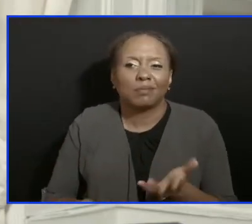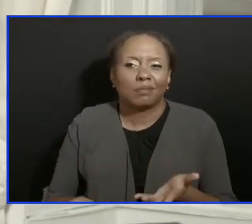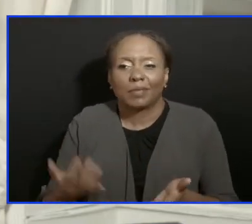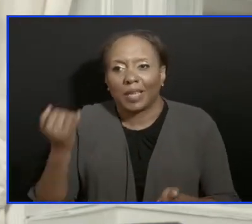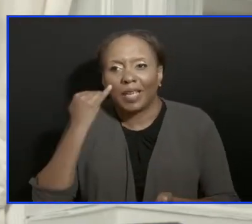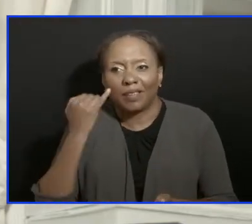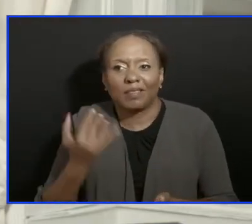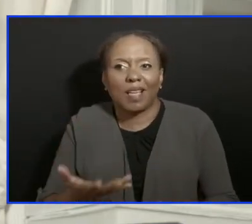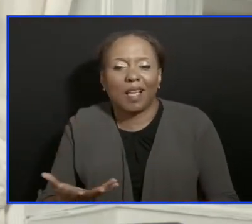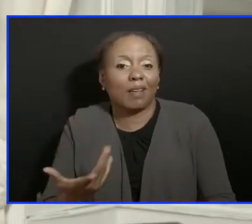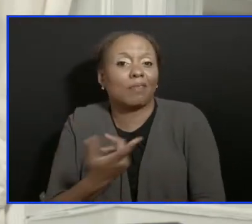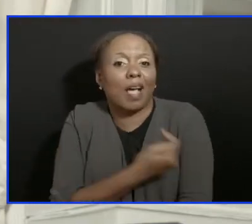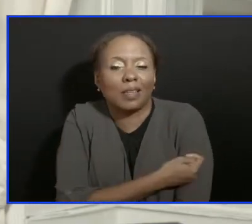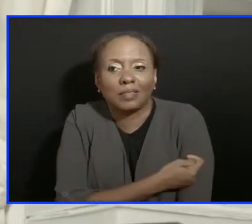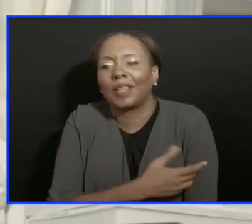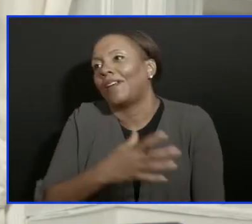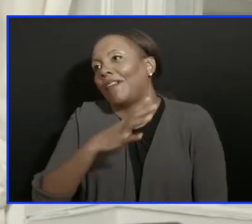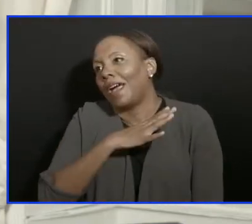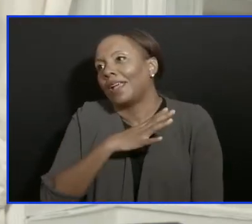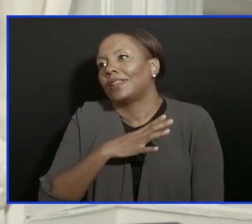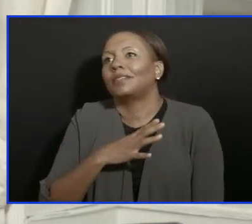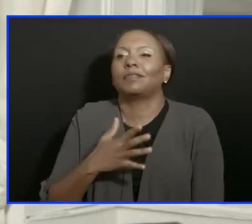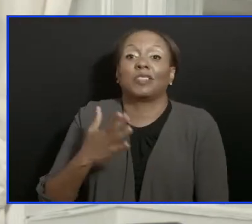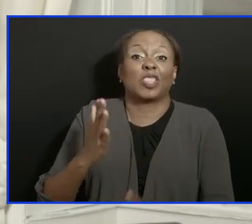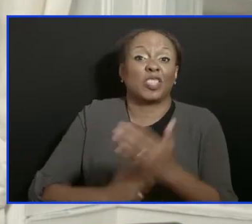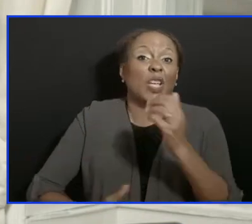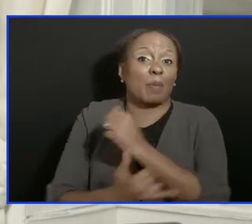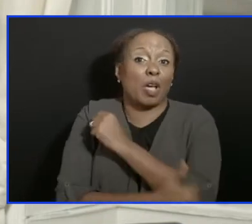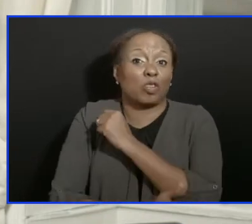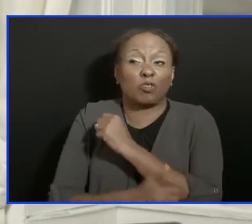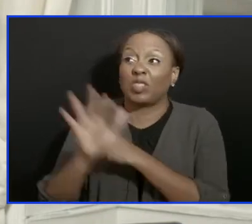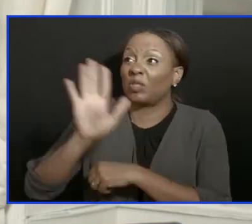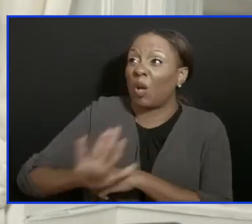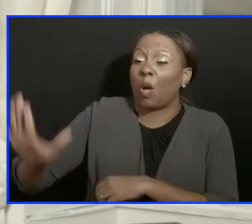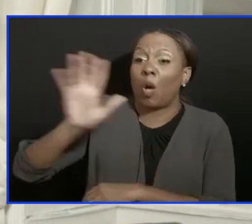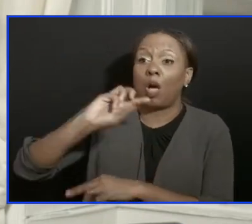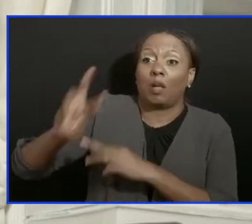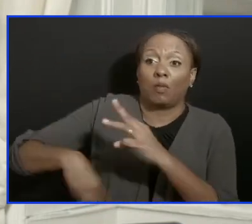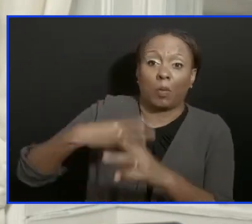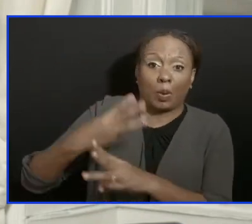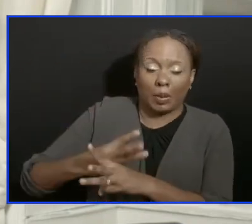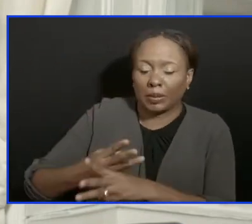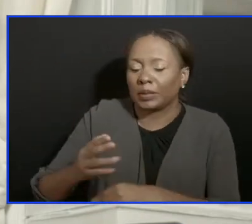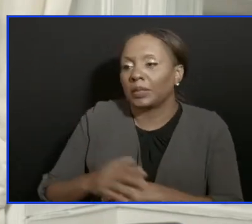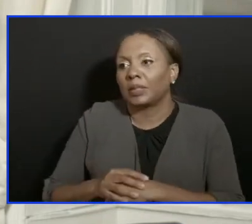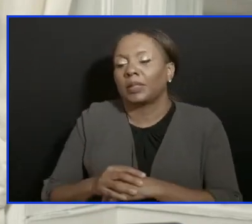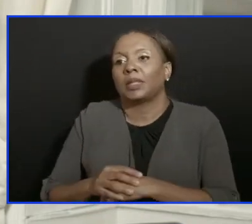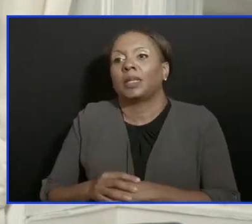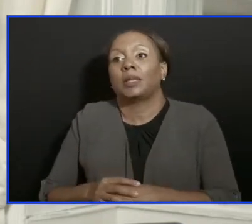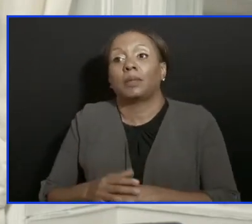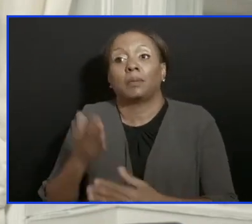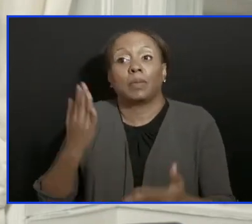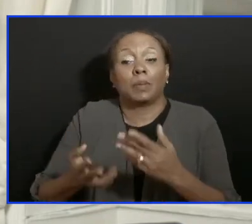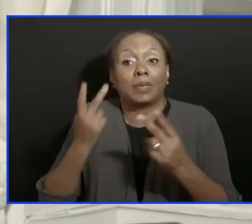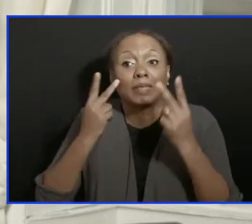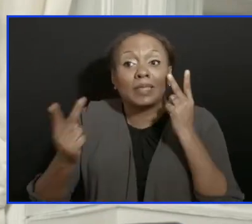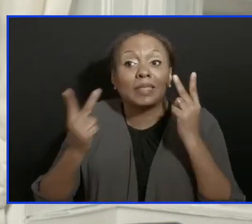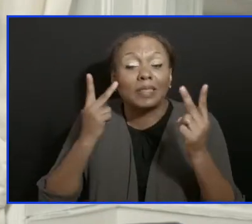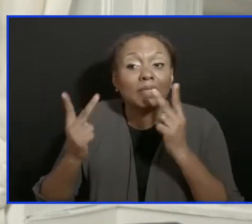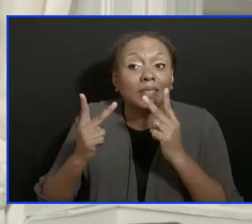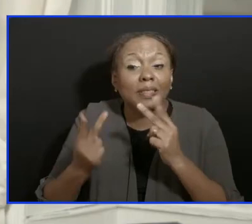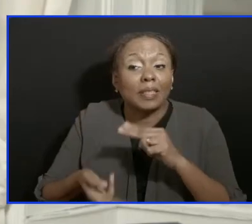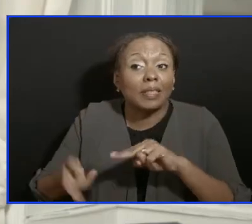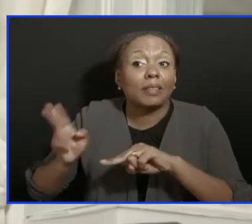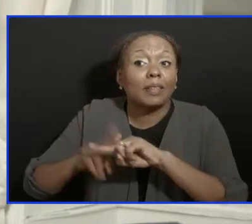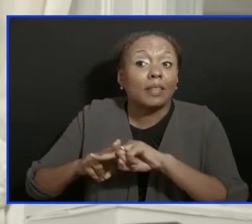and they have dropped restrictions. And what they're not seeing, what they're seeing of, yes, they're seeing an increase in amount of cases, but what they're not seeing